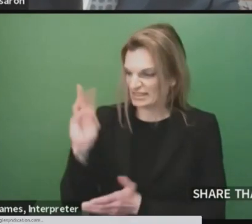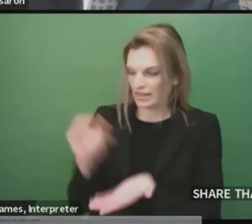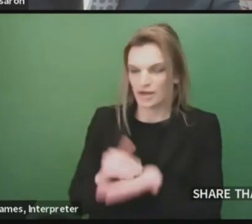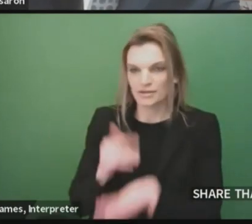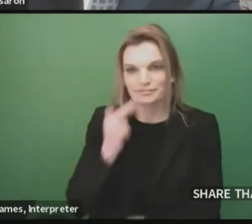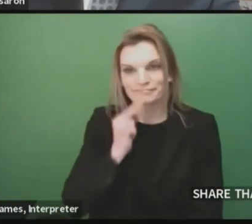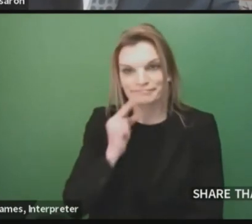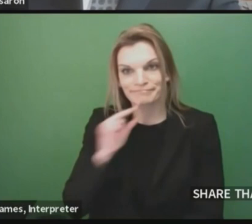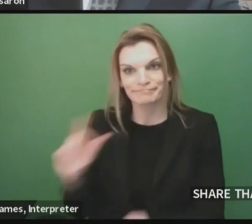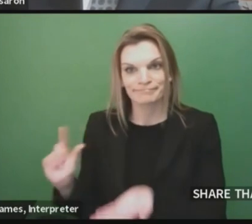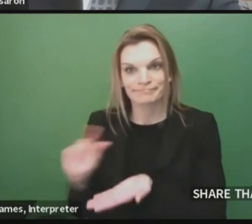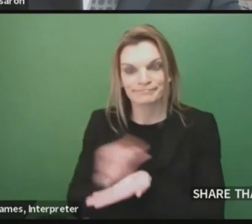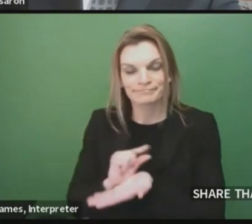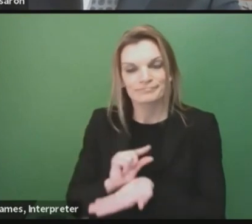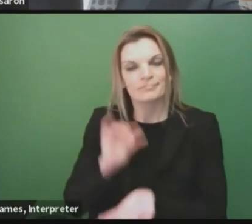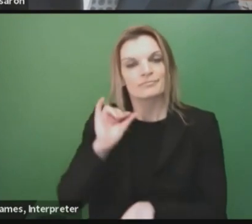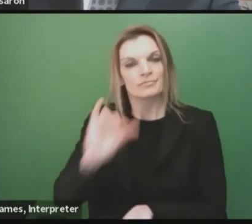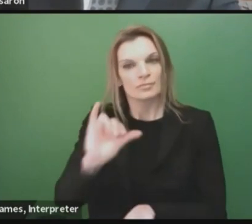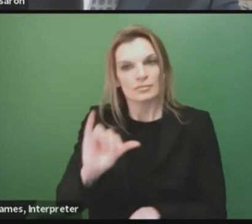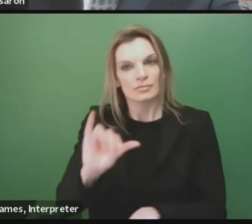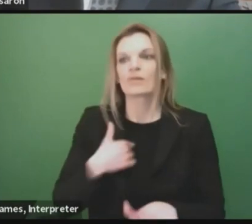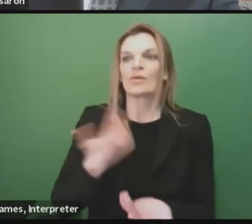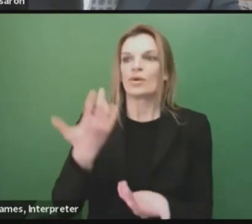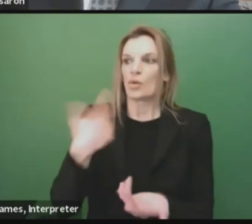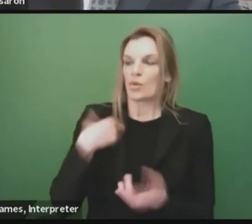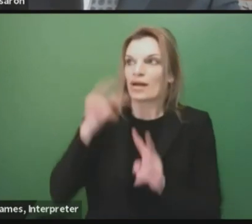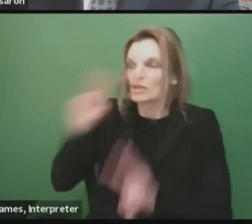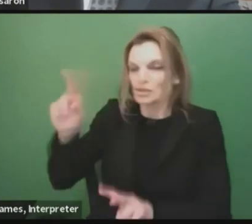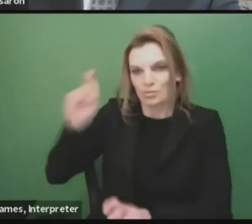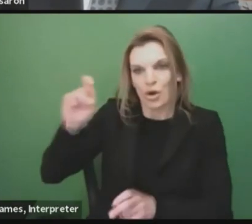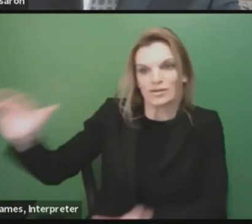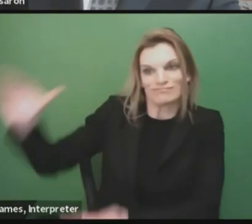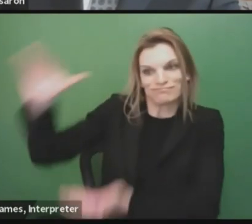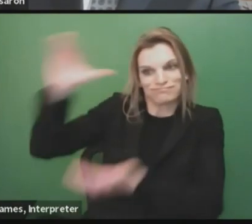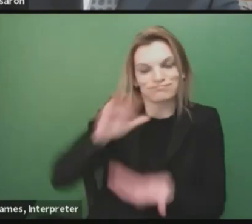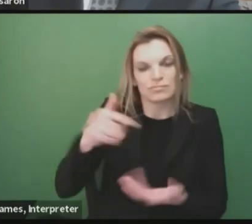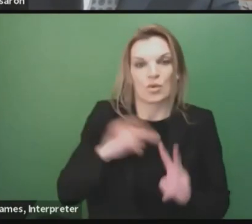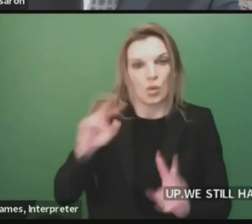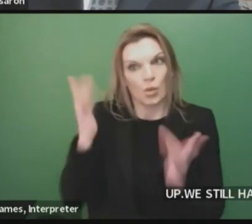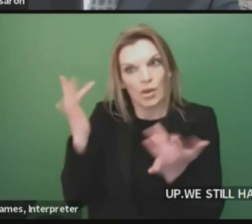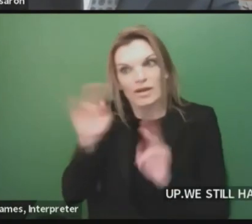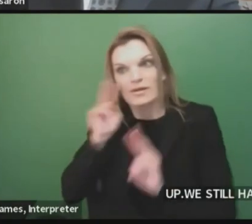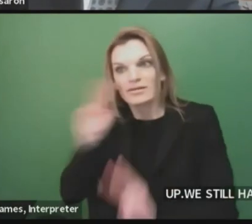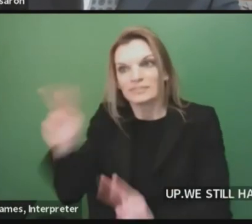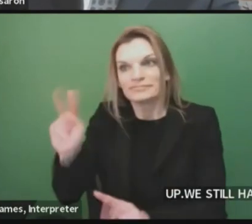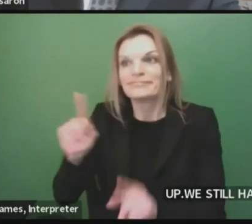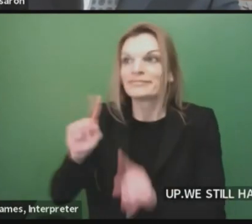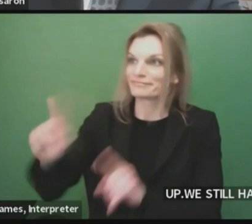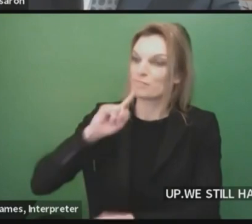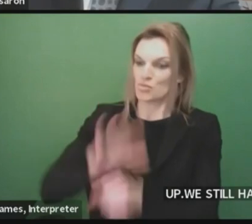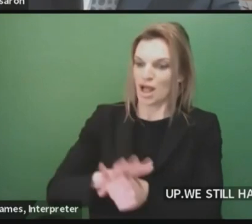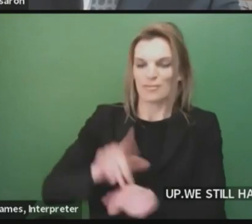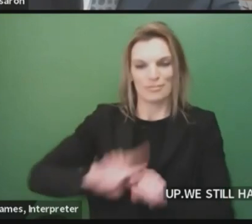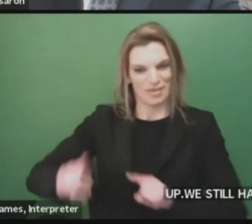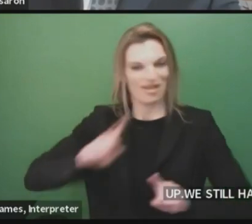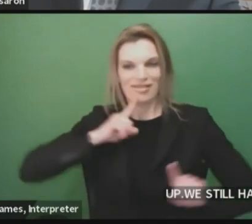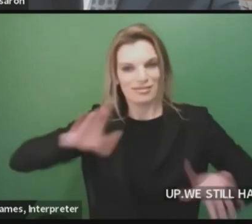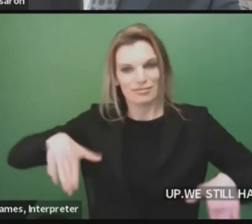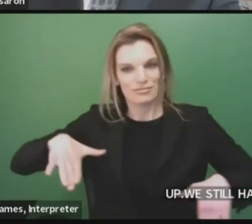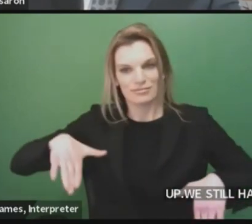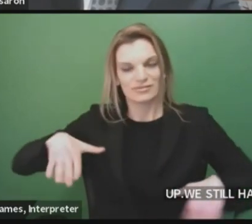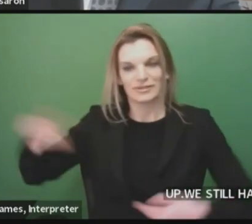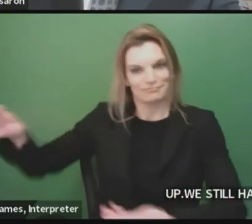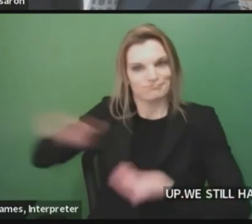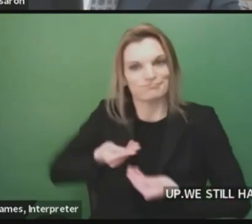plan to scale up when the vaccines come, but they've not been coming in nearly at the pace that we really need. So I understand